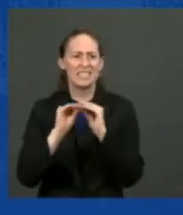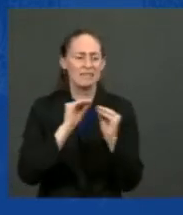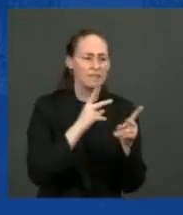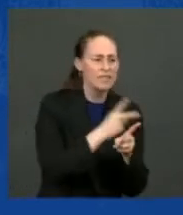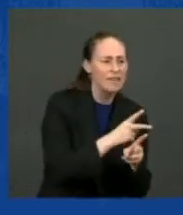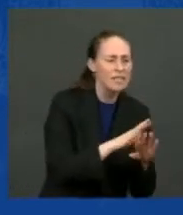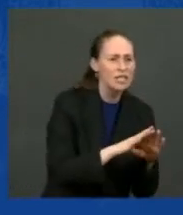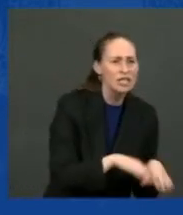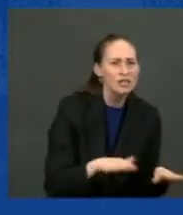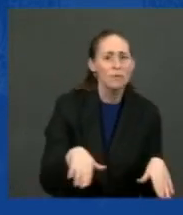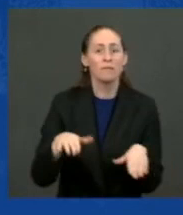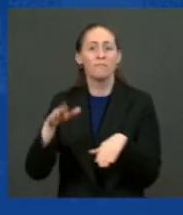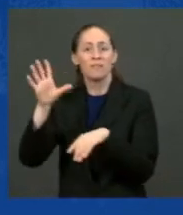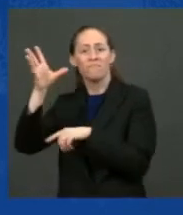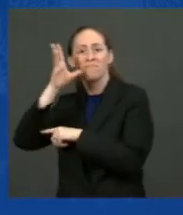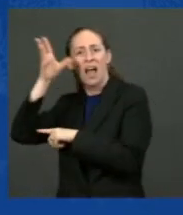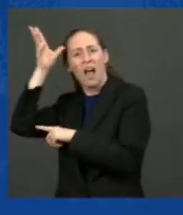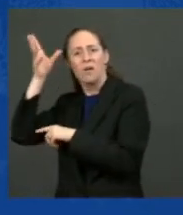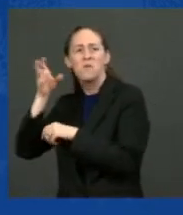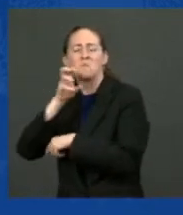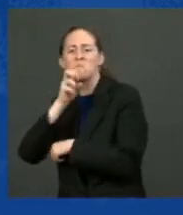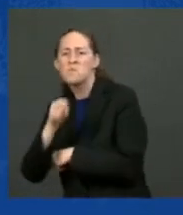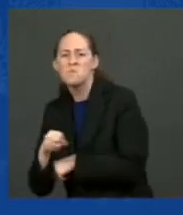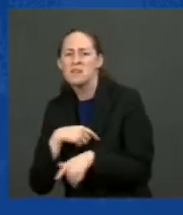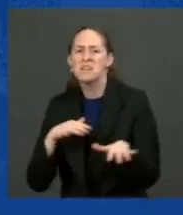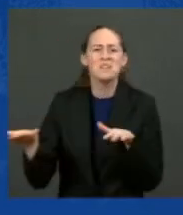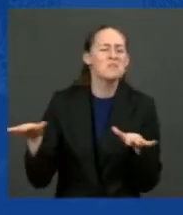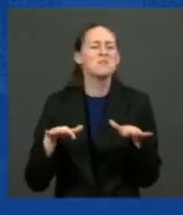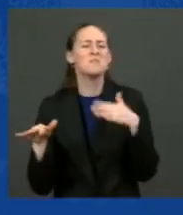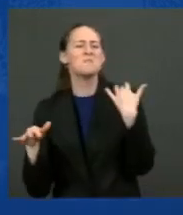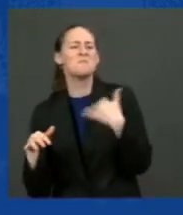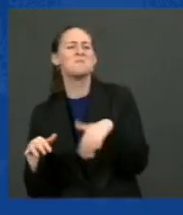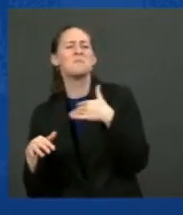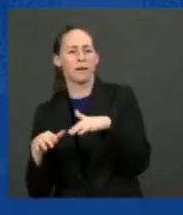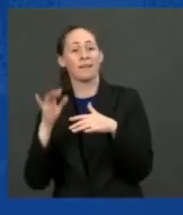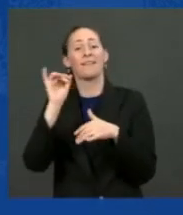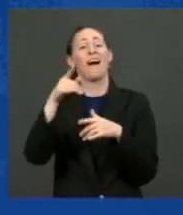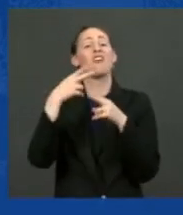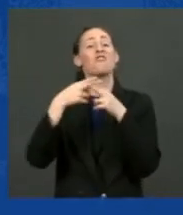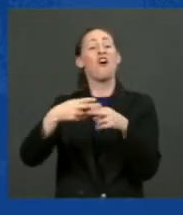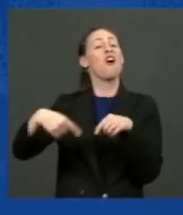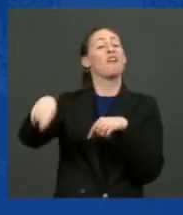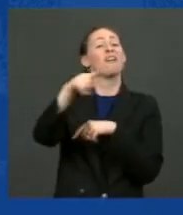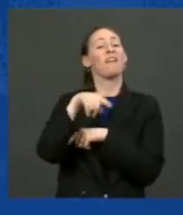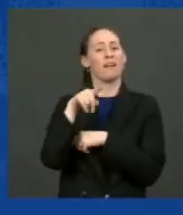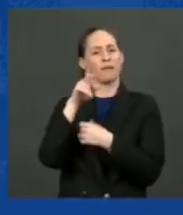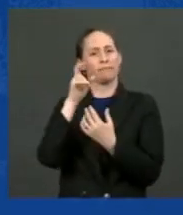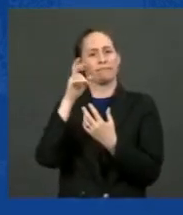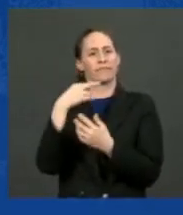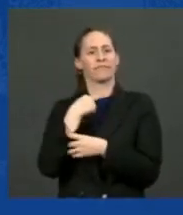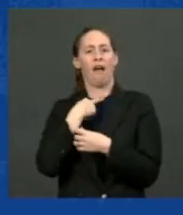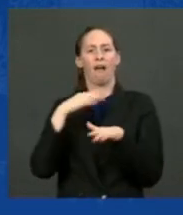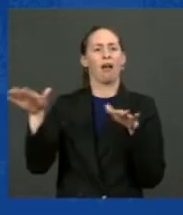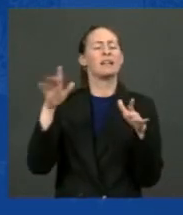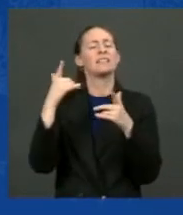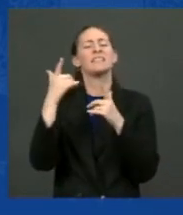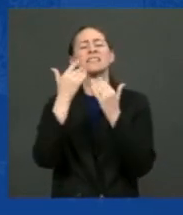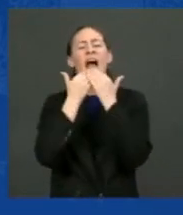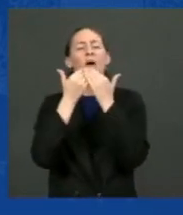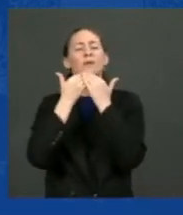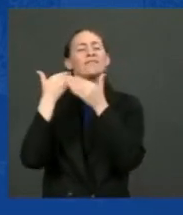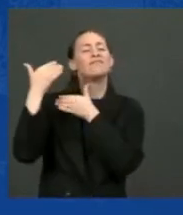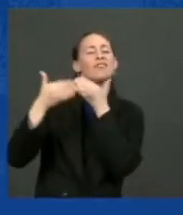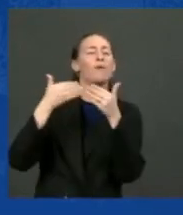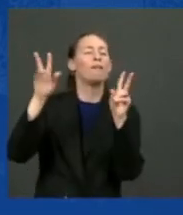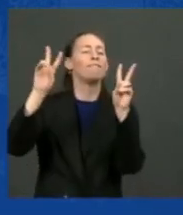aging parents, and at the same time in the sandwich generation. My Build Back Better plan is going to change that. is going cut the cost